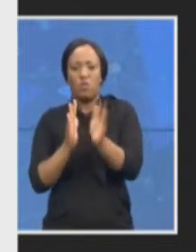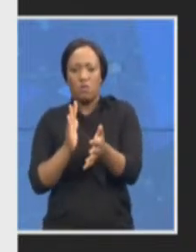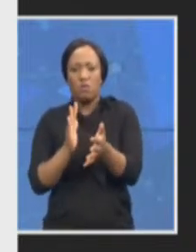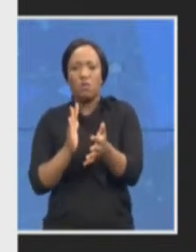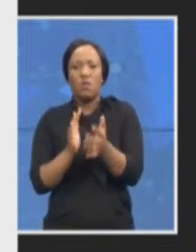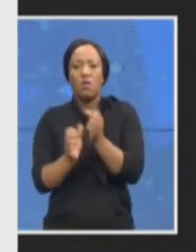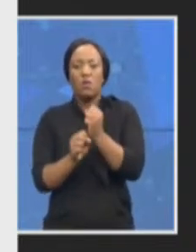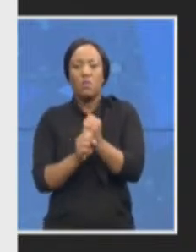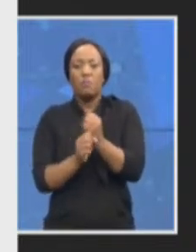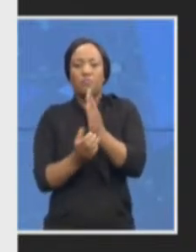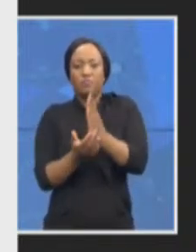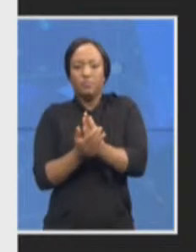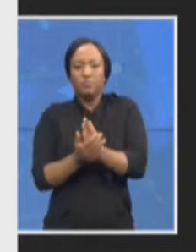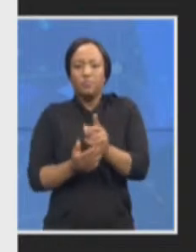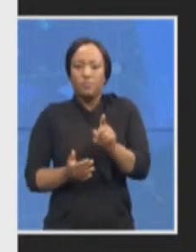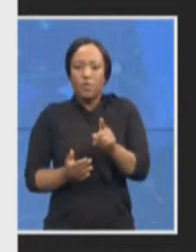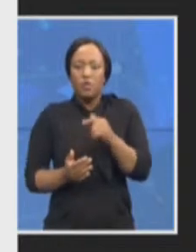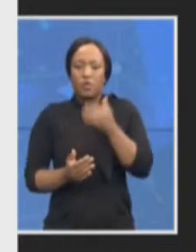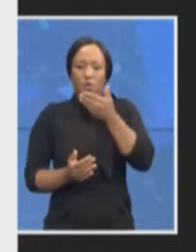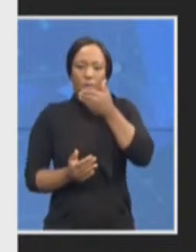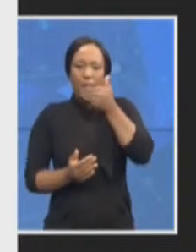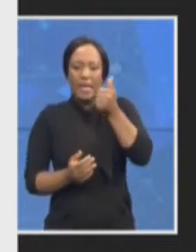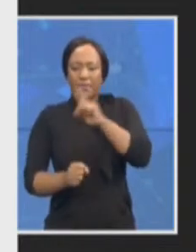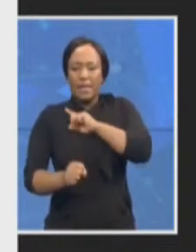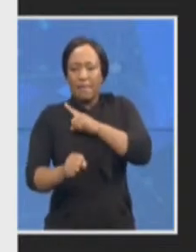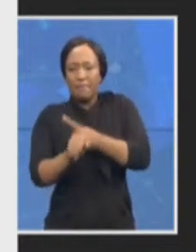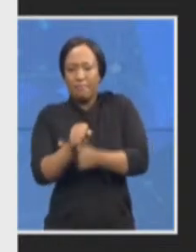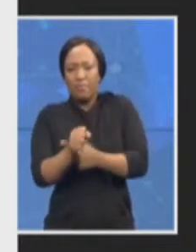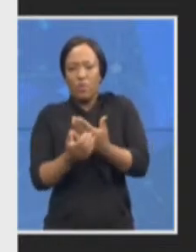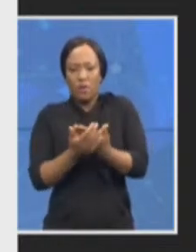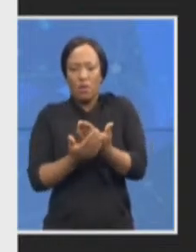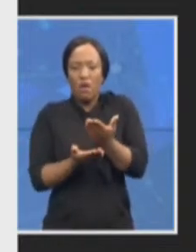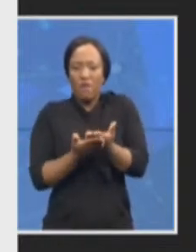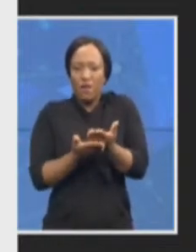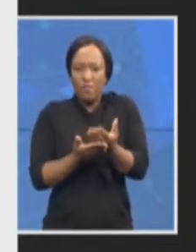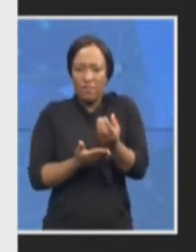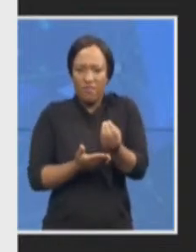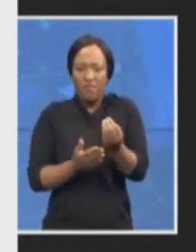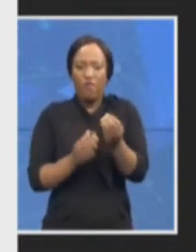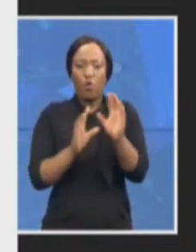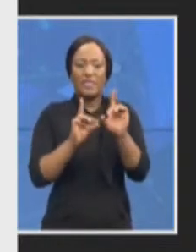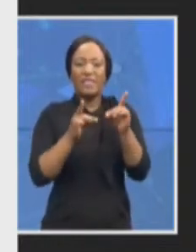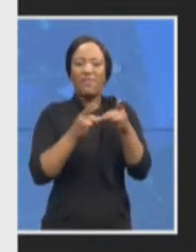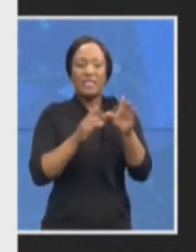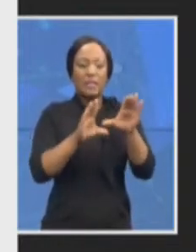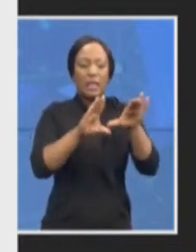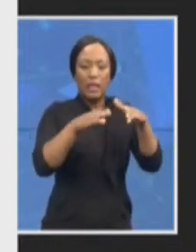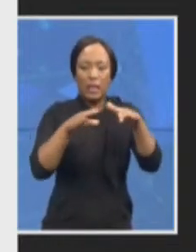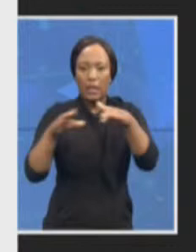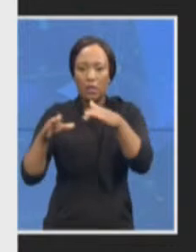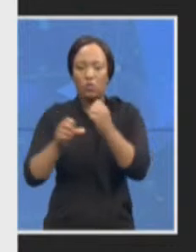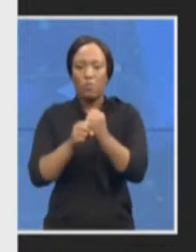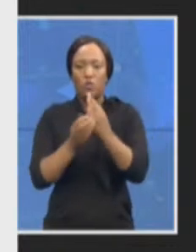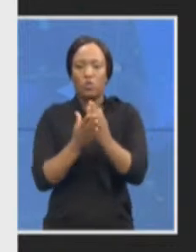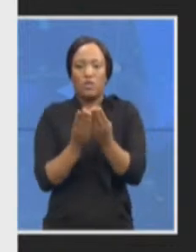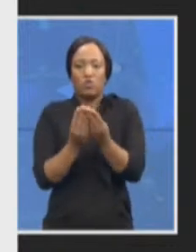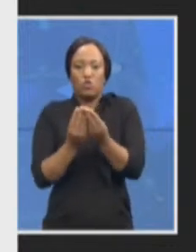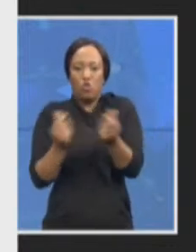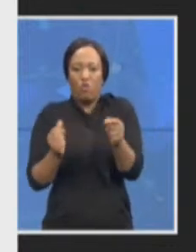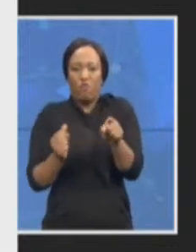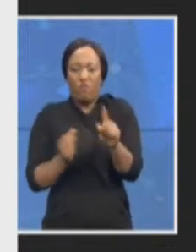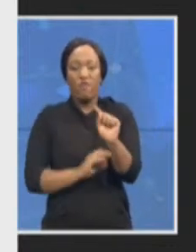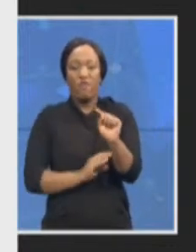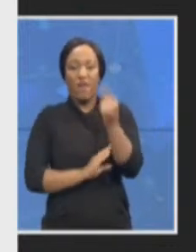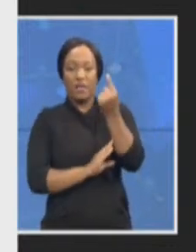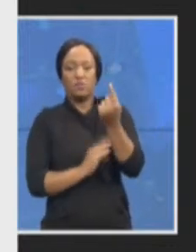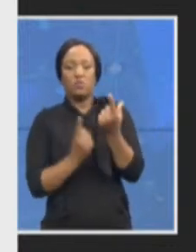we available in the respective divisions to do those matters that's the first thing we will also work very closely